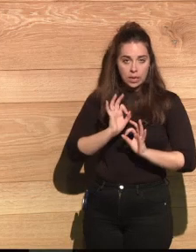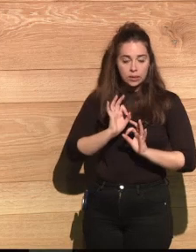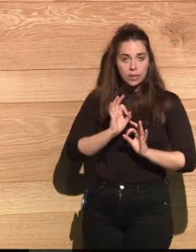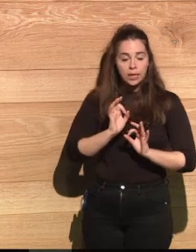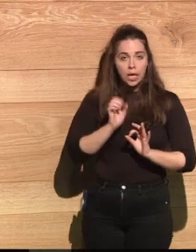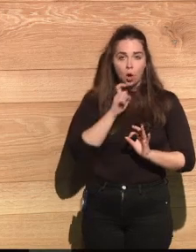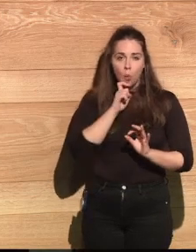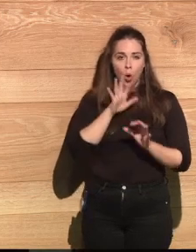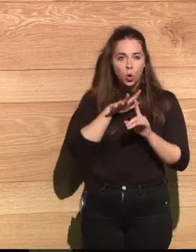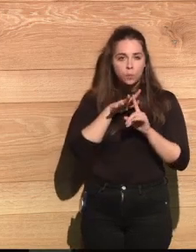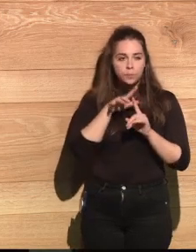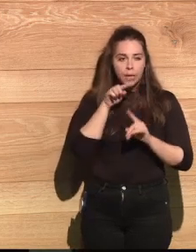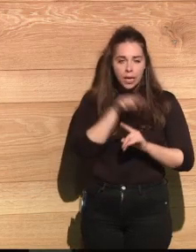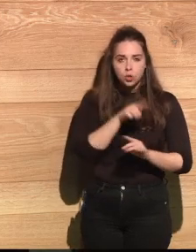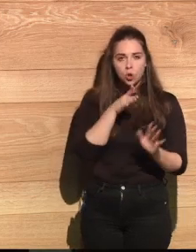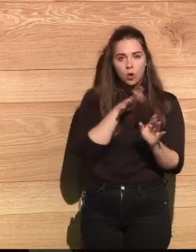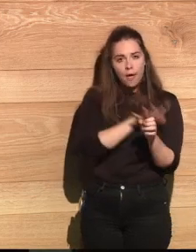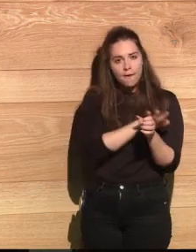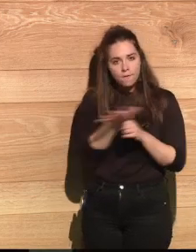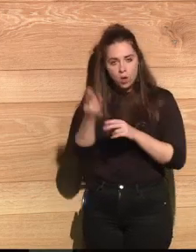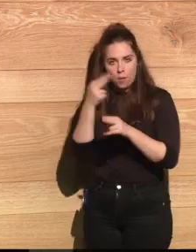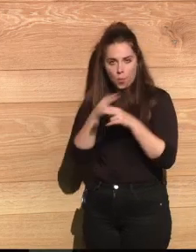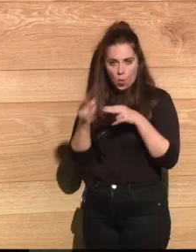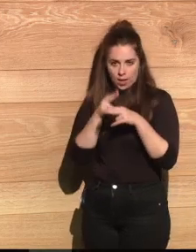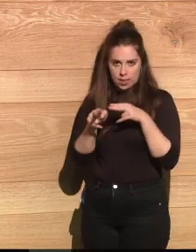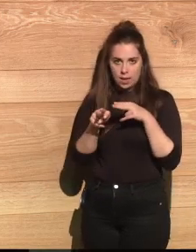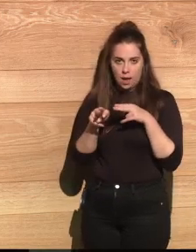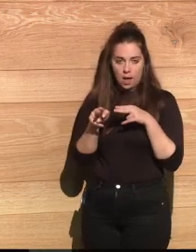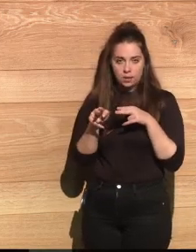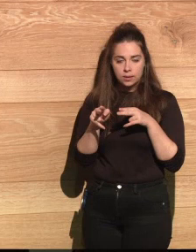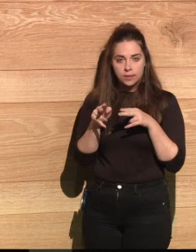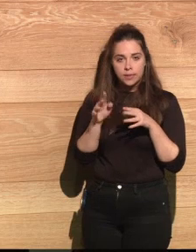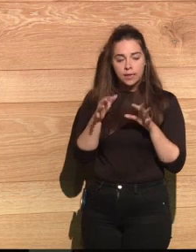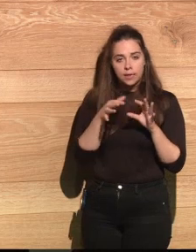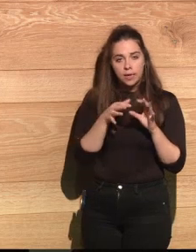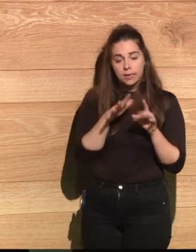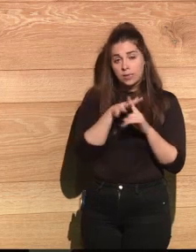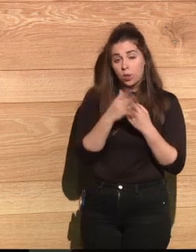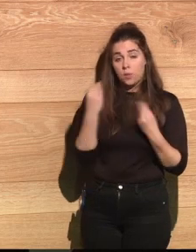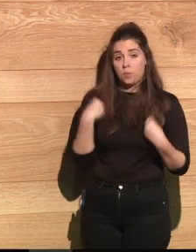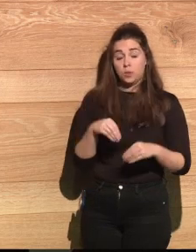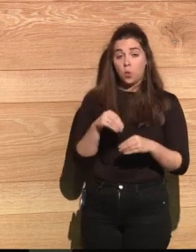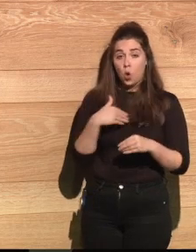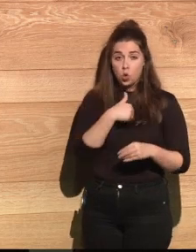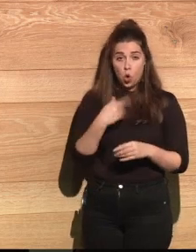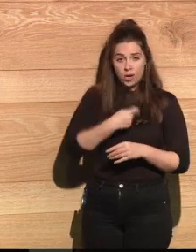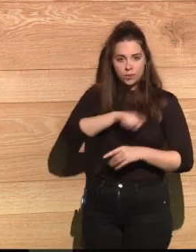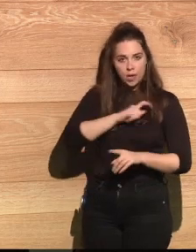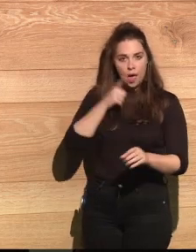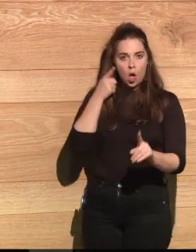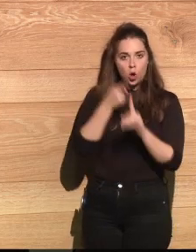why that has a political influence on the position